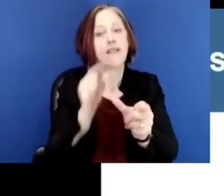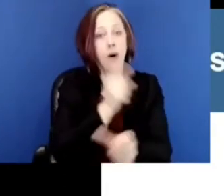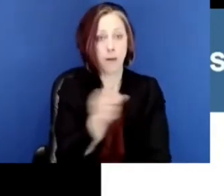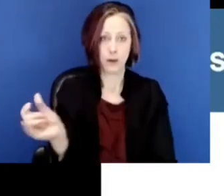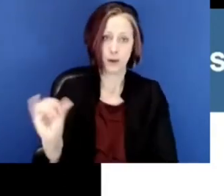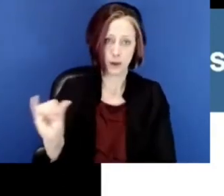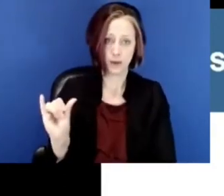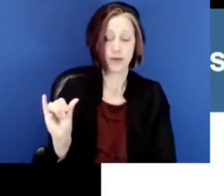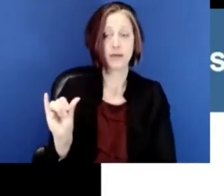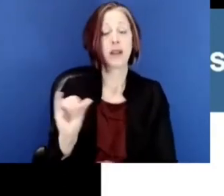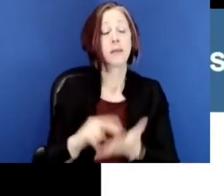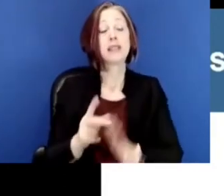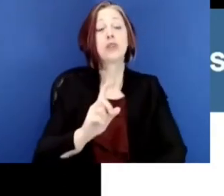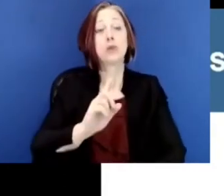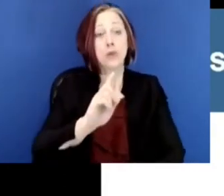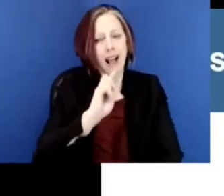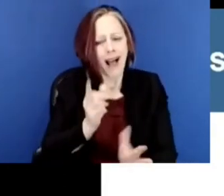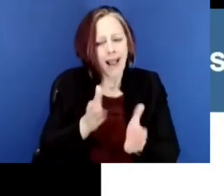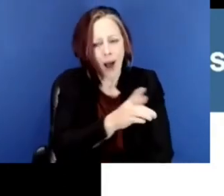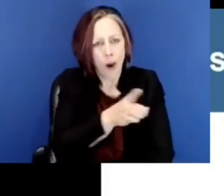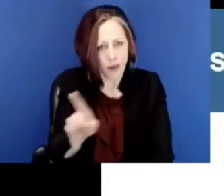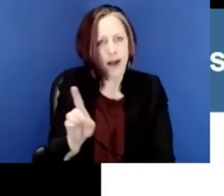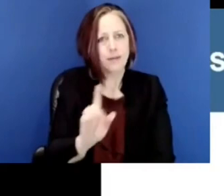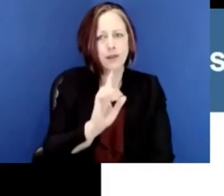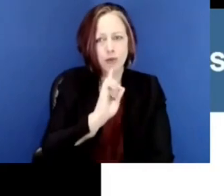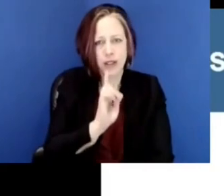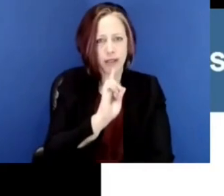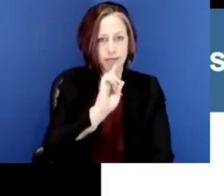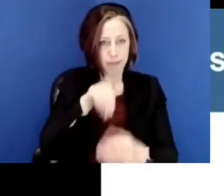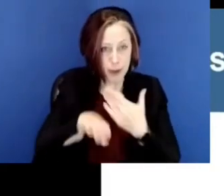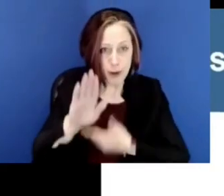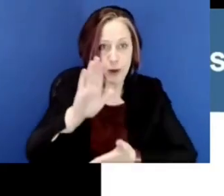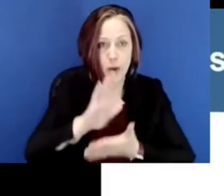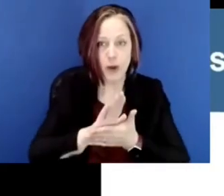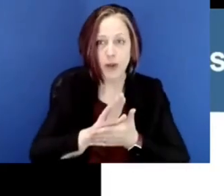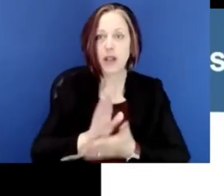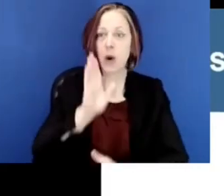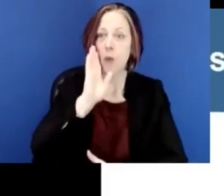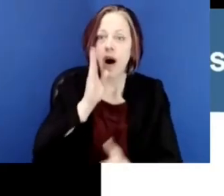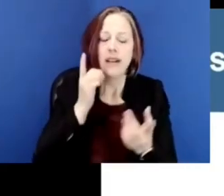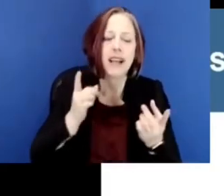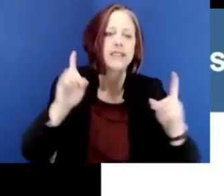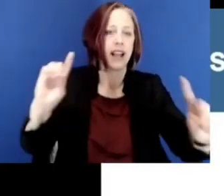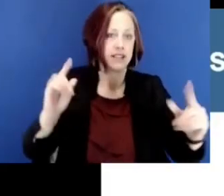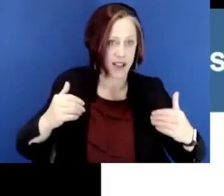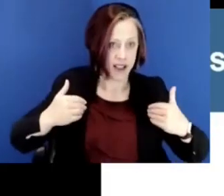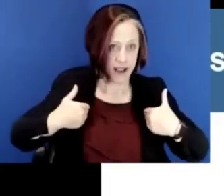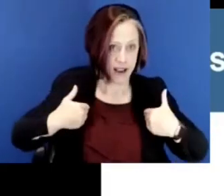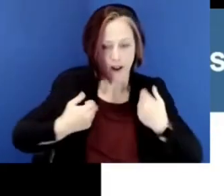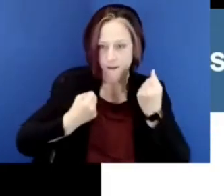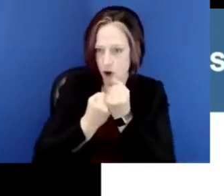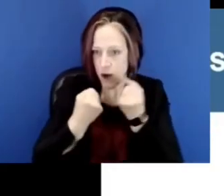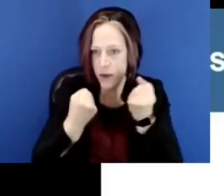for them, so that we're really enabling them to come into school in a way that will be successful,